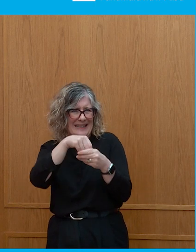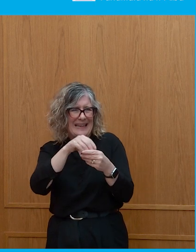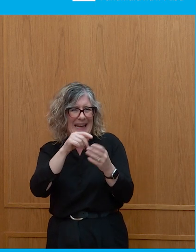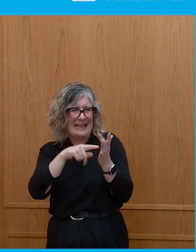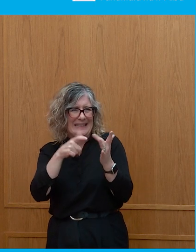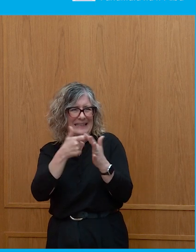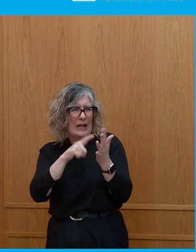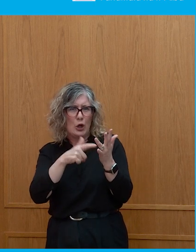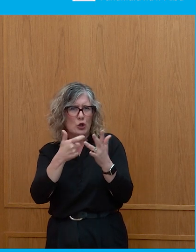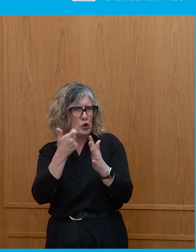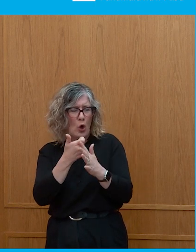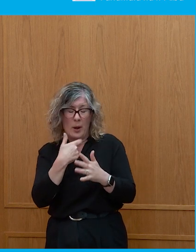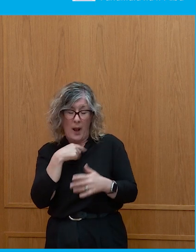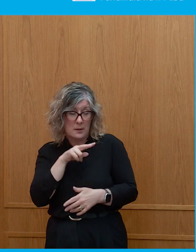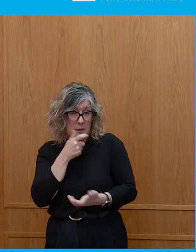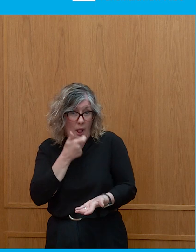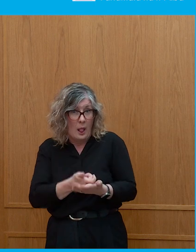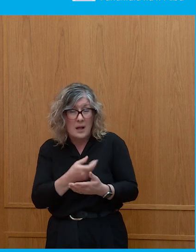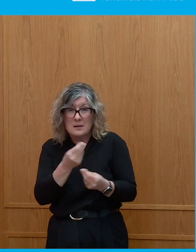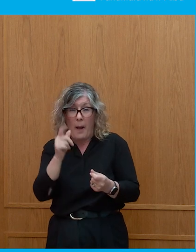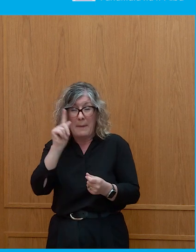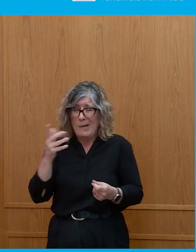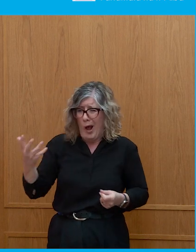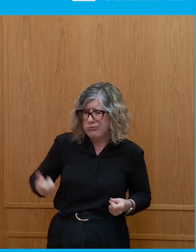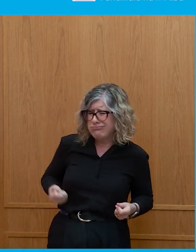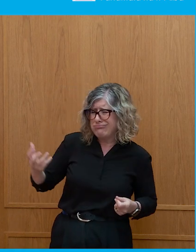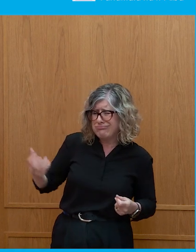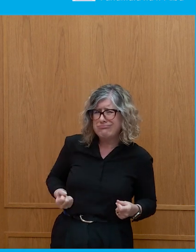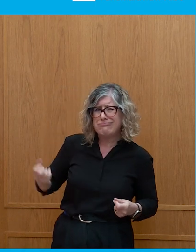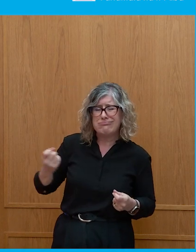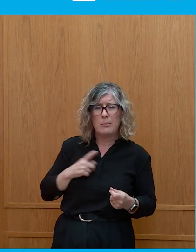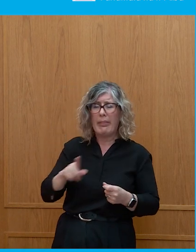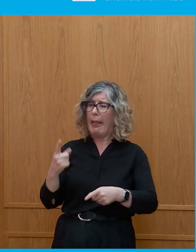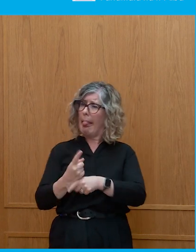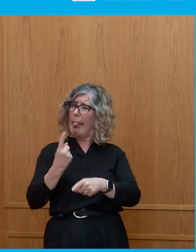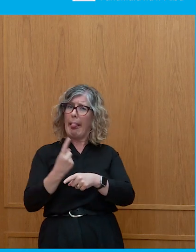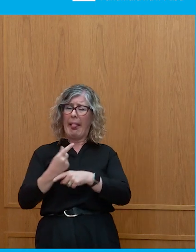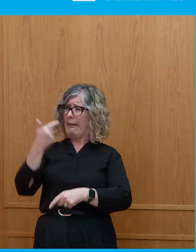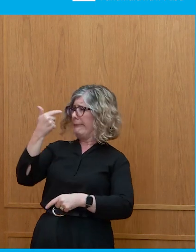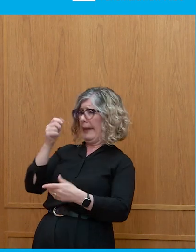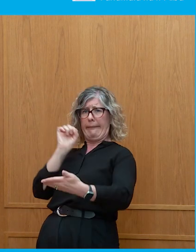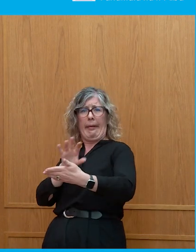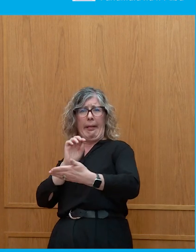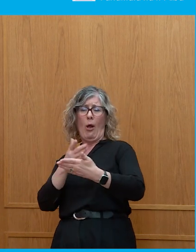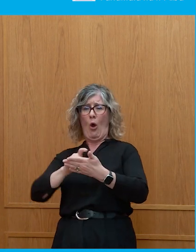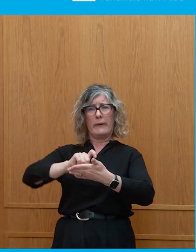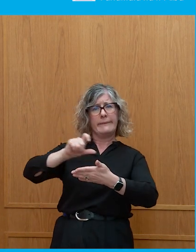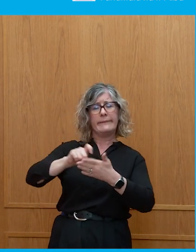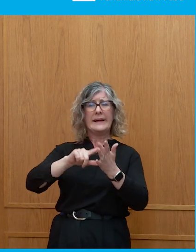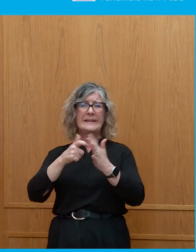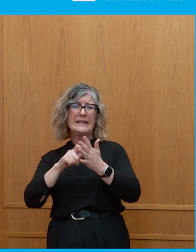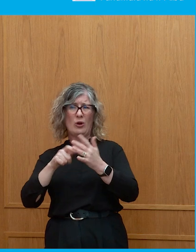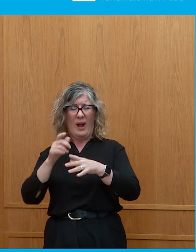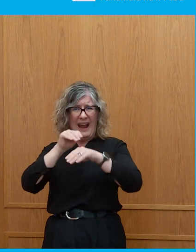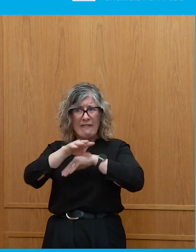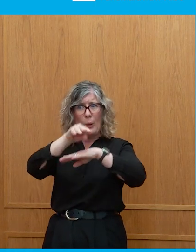seem to earn an extraordinary amount of money to just talk and, and can be very influential.